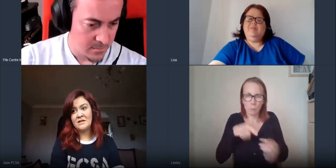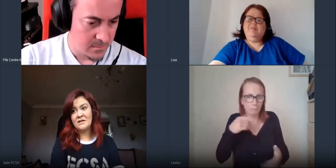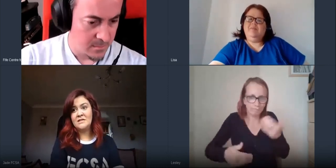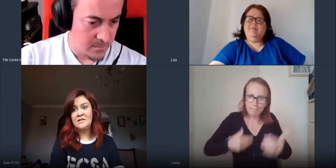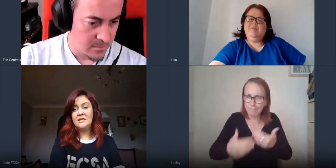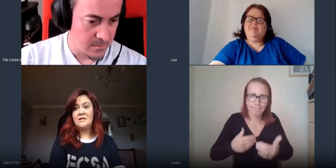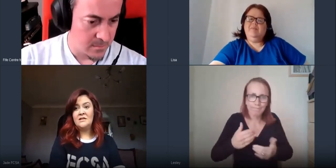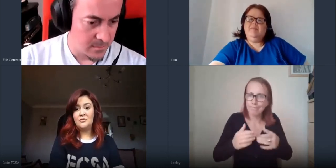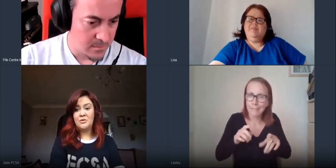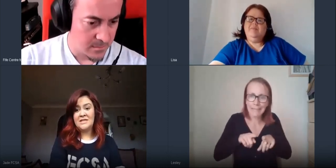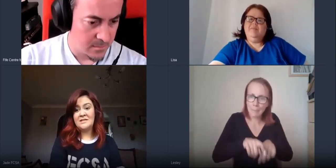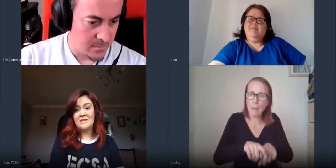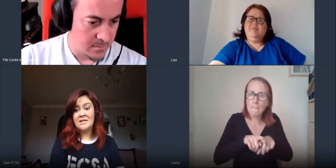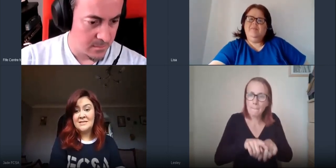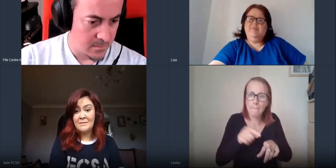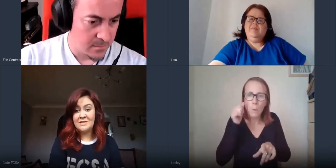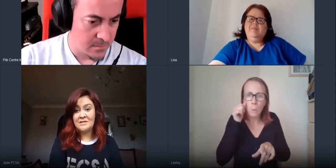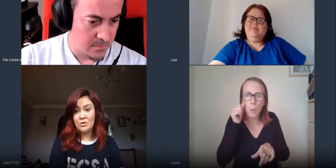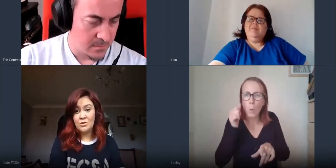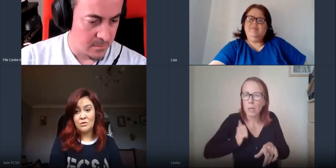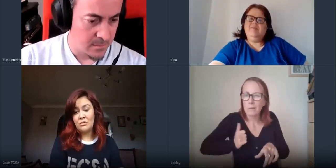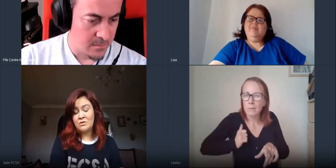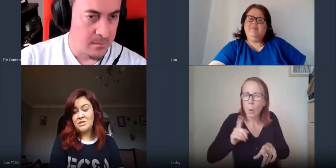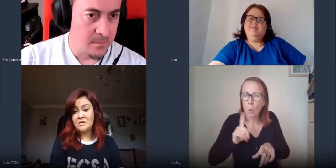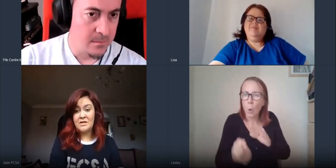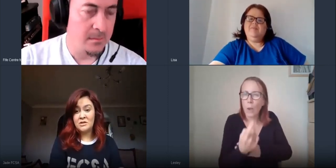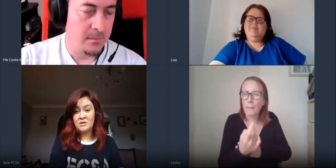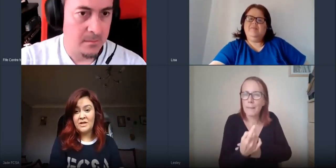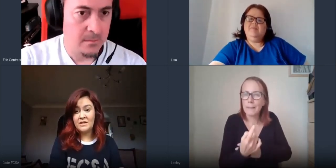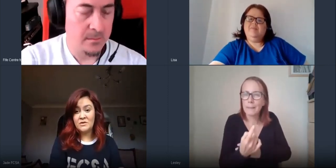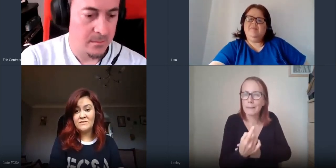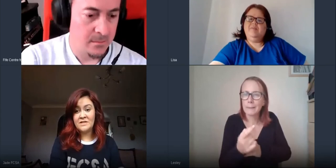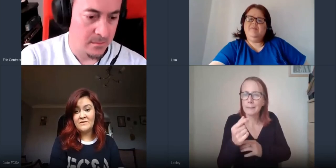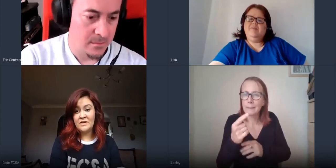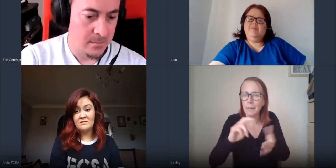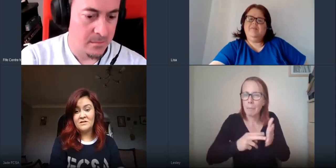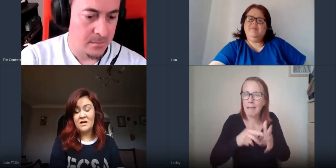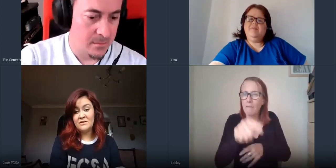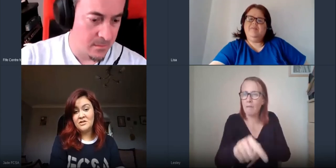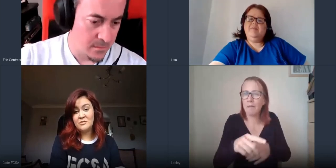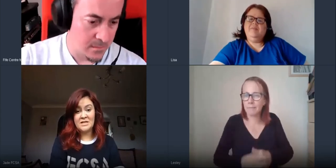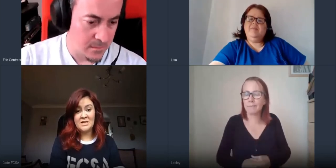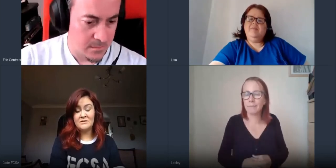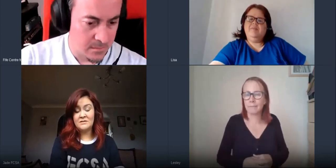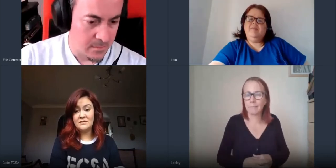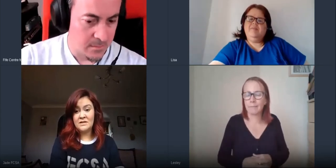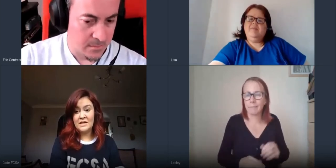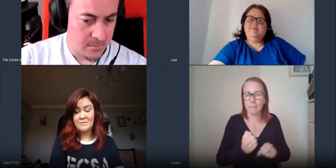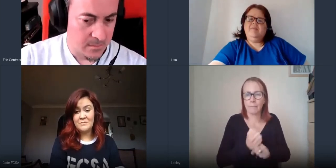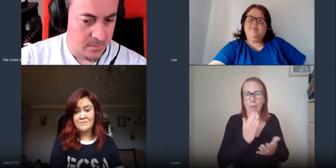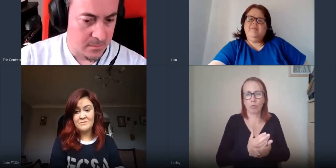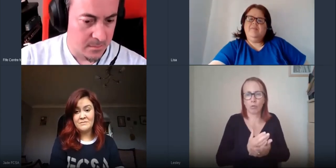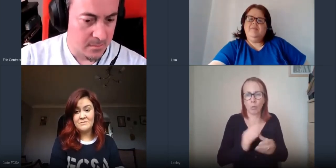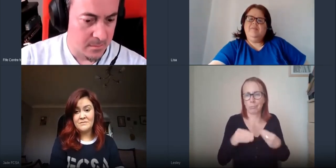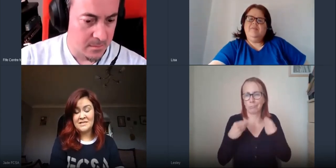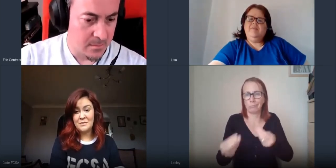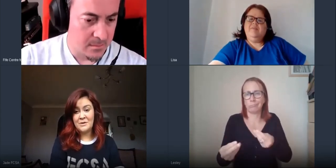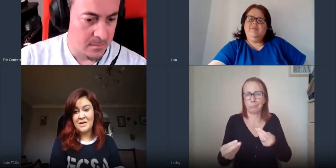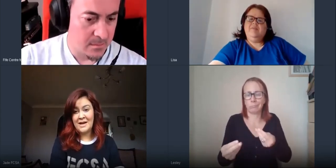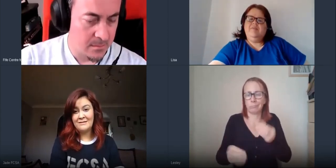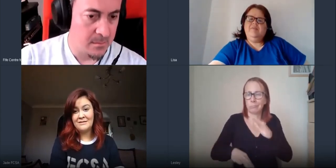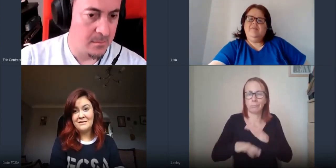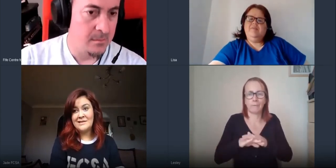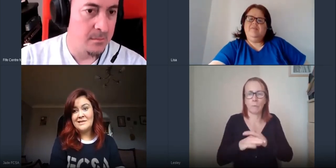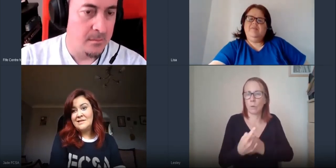to you know predicting and adapting to what's going on just to make sure that we can sort of deliver a hundred percent um as and when we